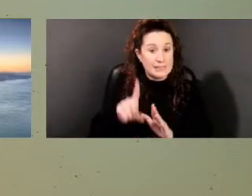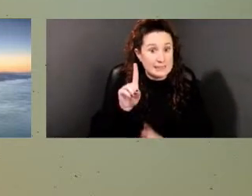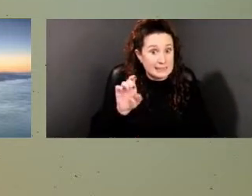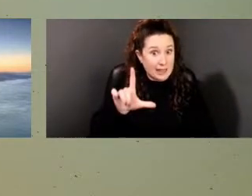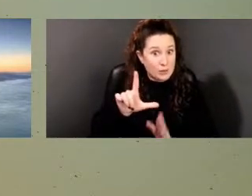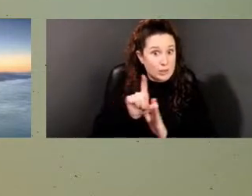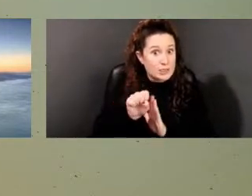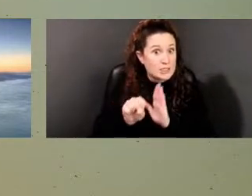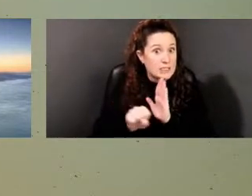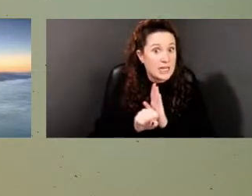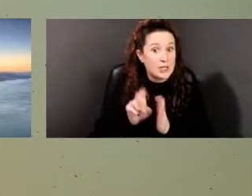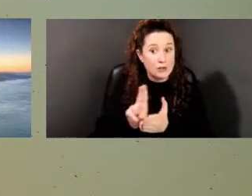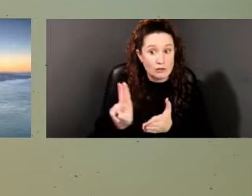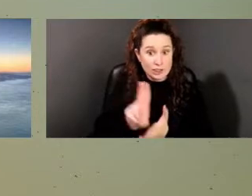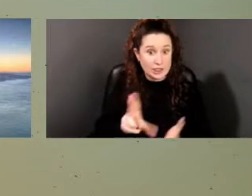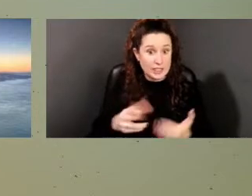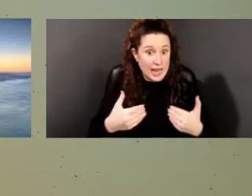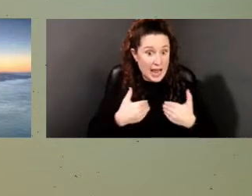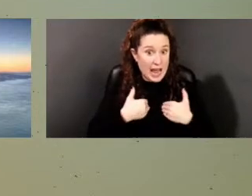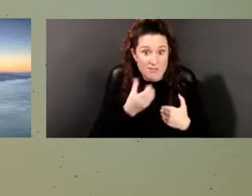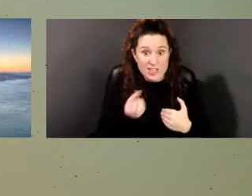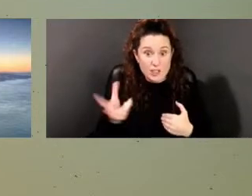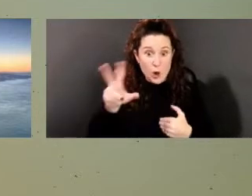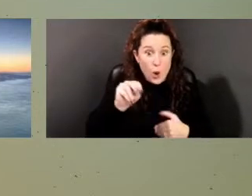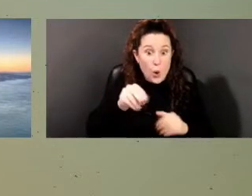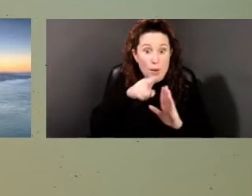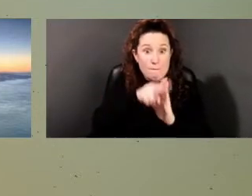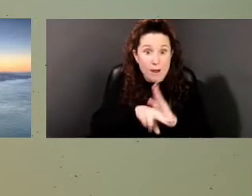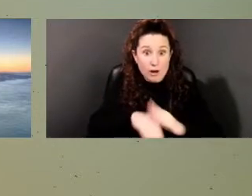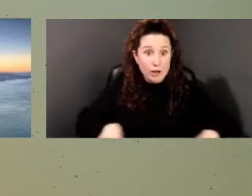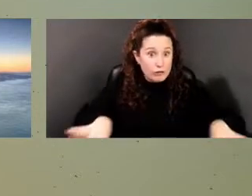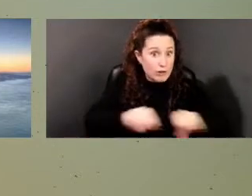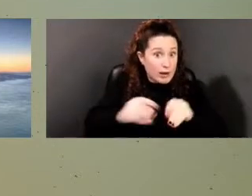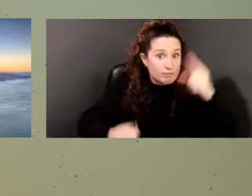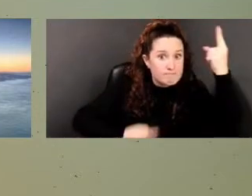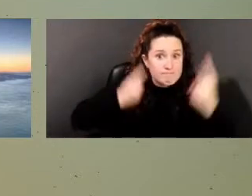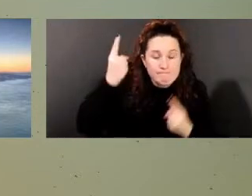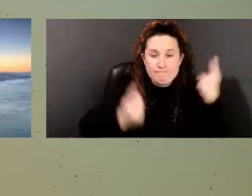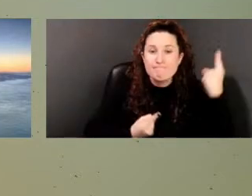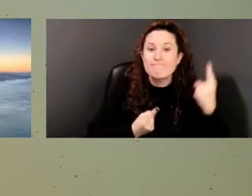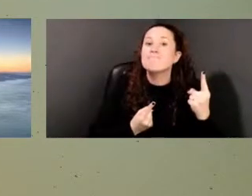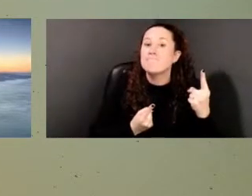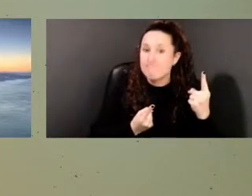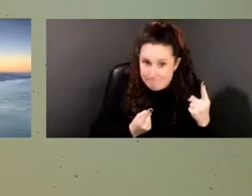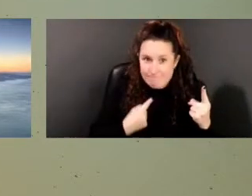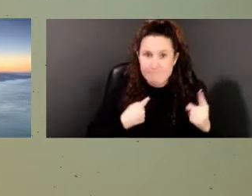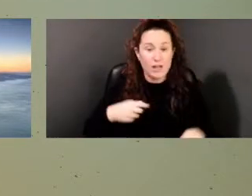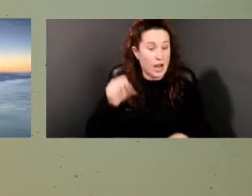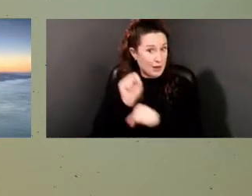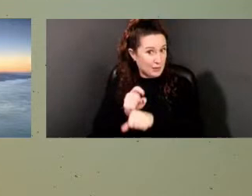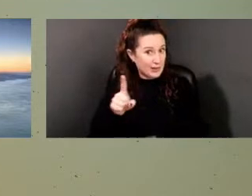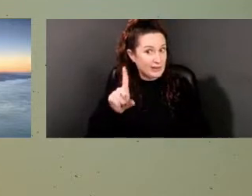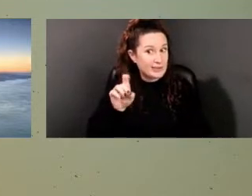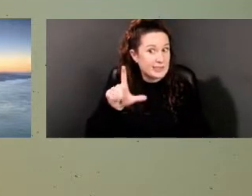University that we don't know about. Even where I used to work, the Delaware State Housing Authority, down in the basement, they